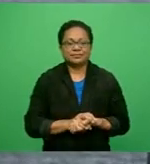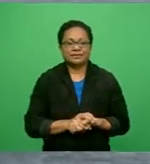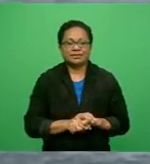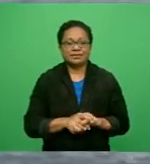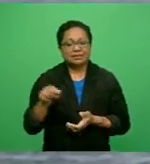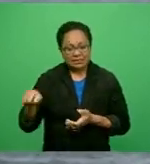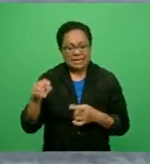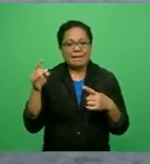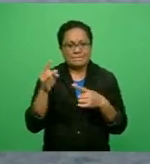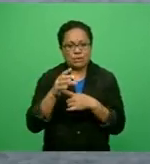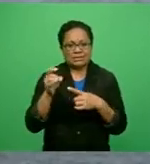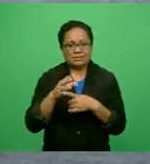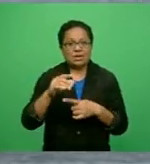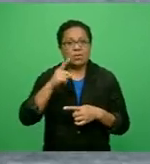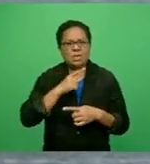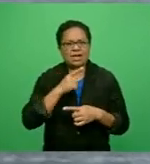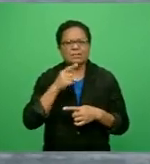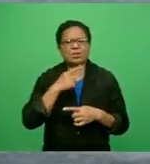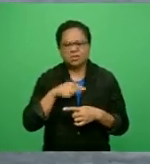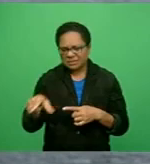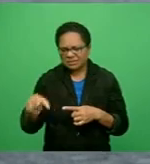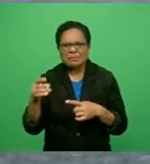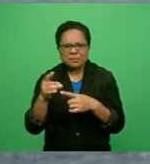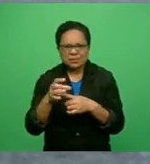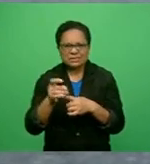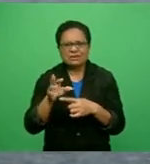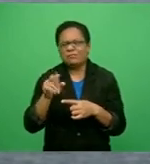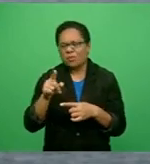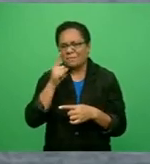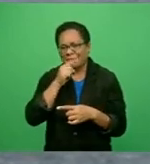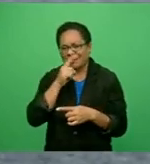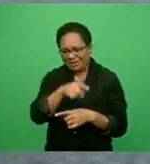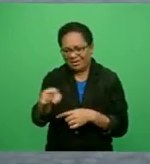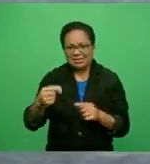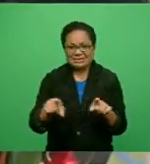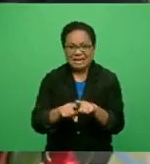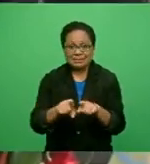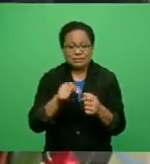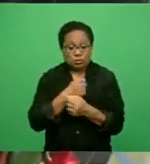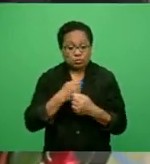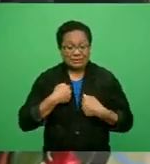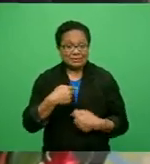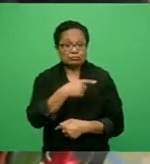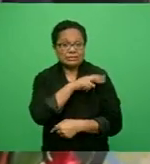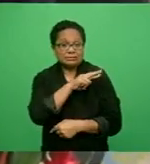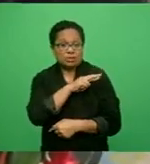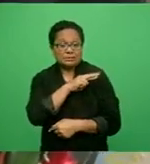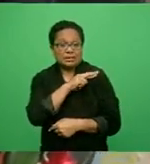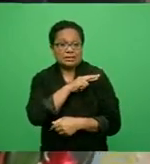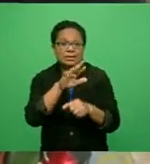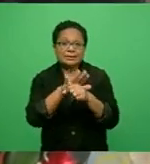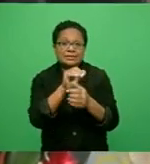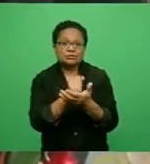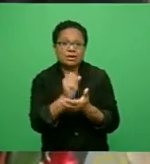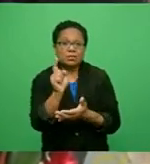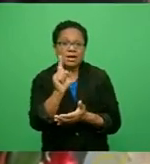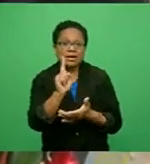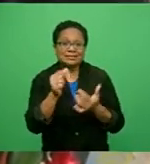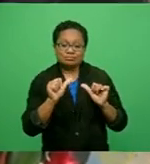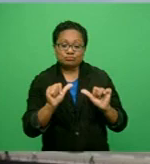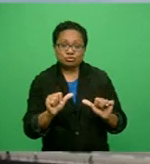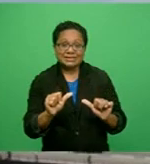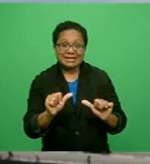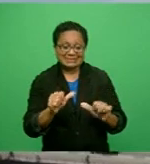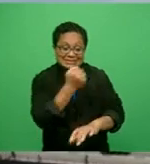for the well-being of all Fijians. So it is our responsibility to ensure that we protect our